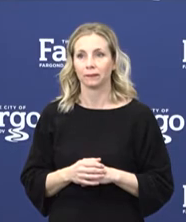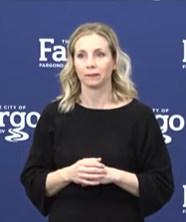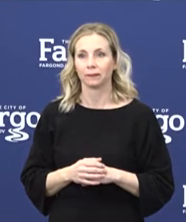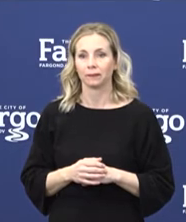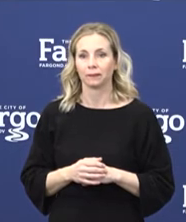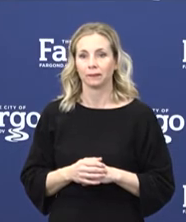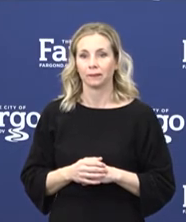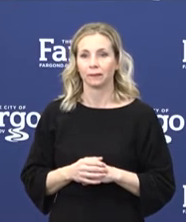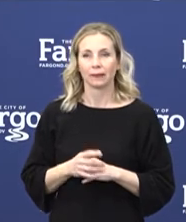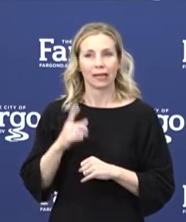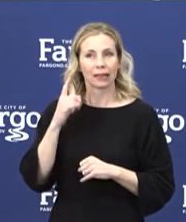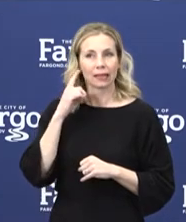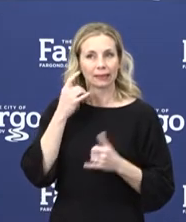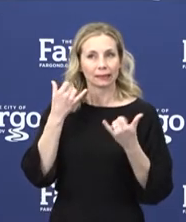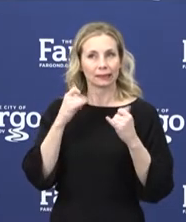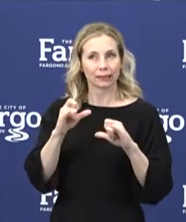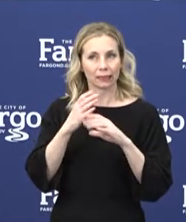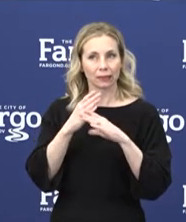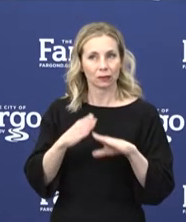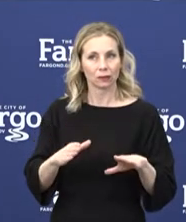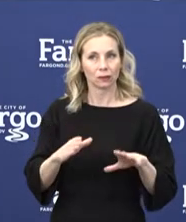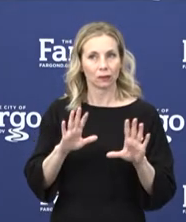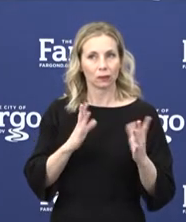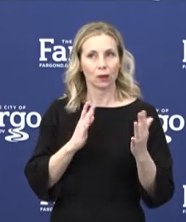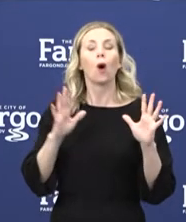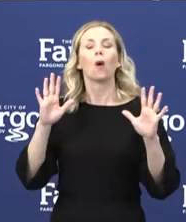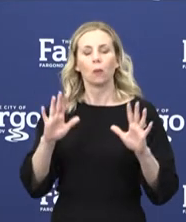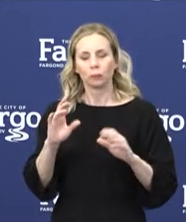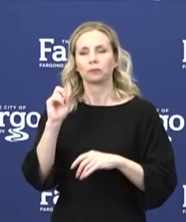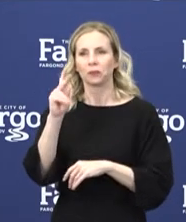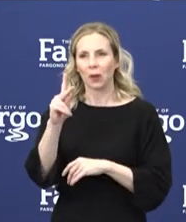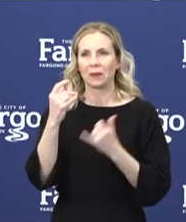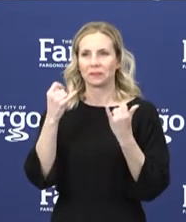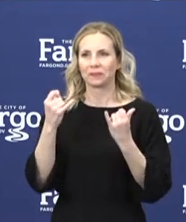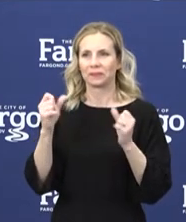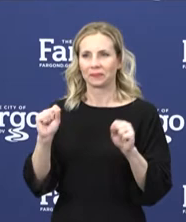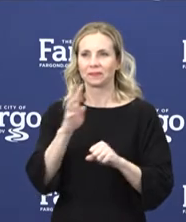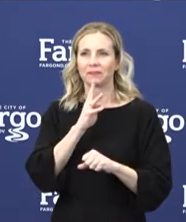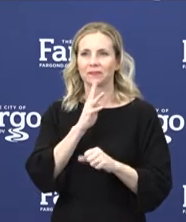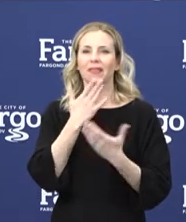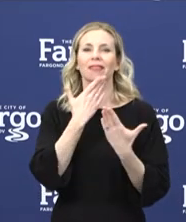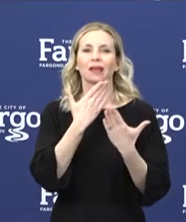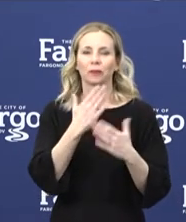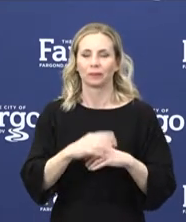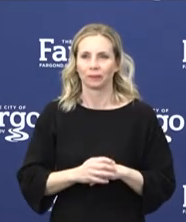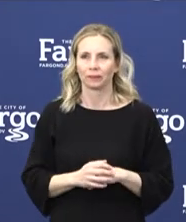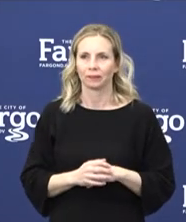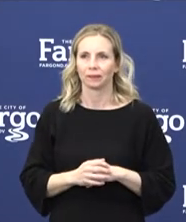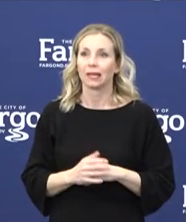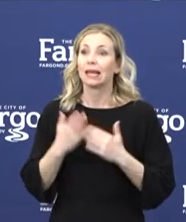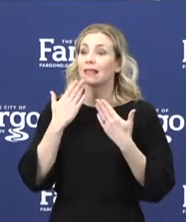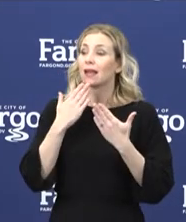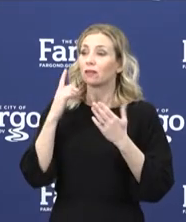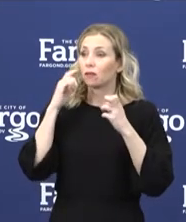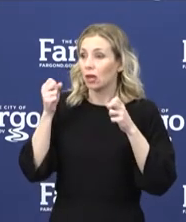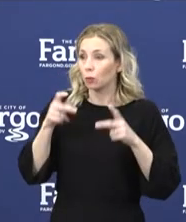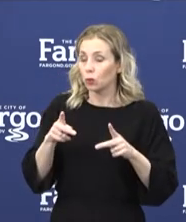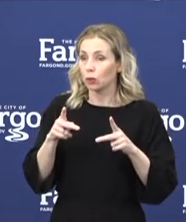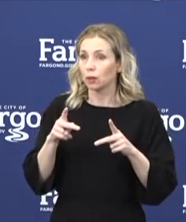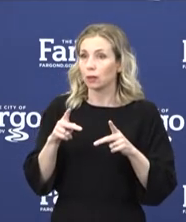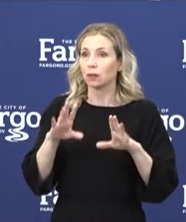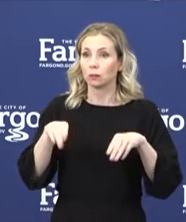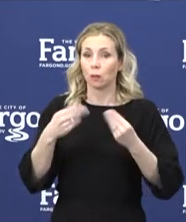He seems muted still. He's coming. Okay, I think I'm unmuted now. Thank you. Thanks for the opportunity to provide